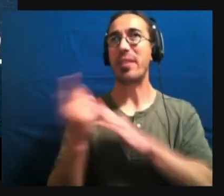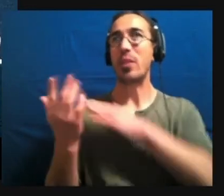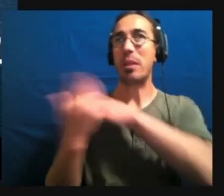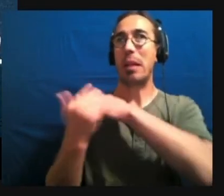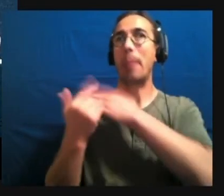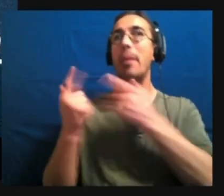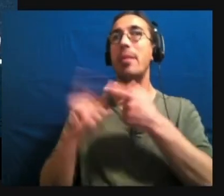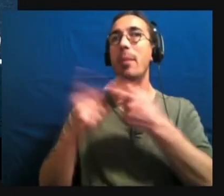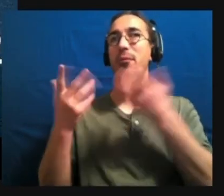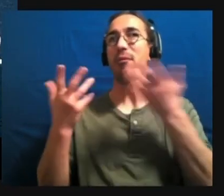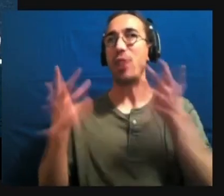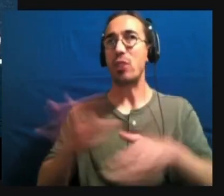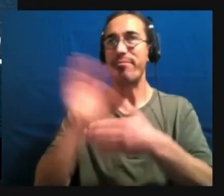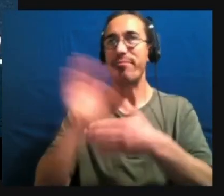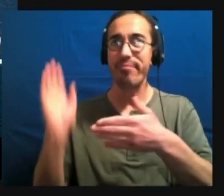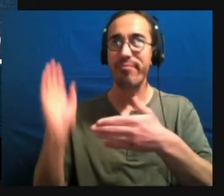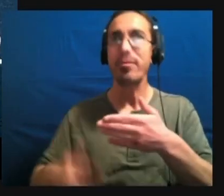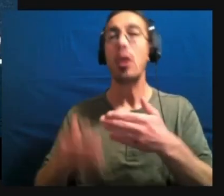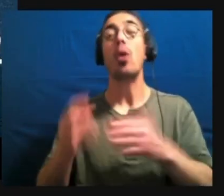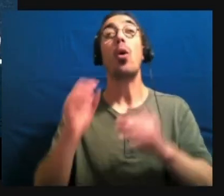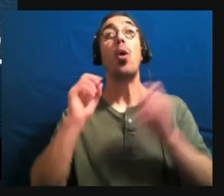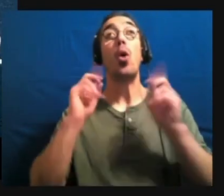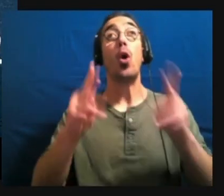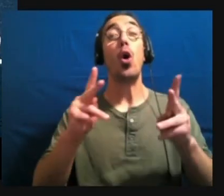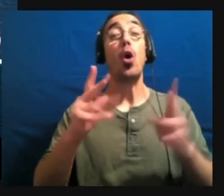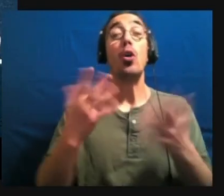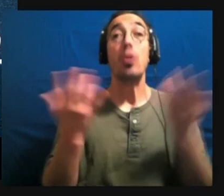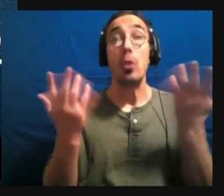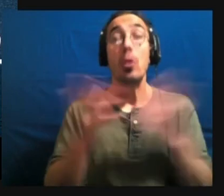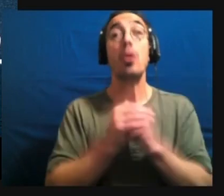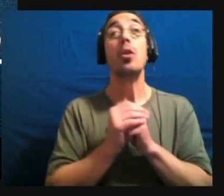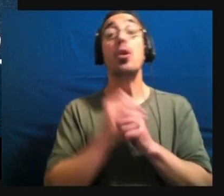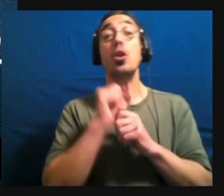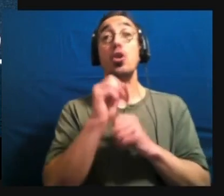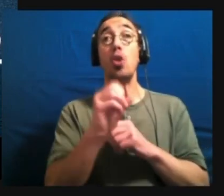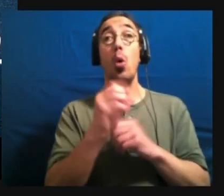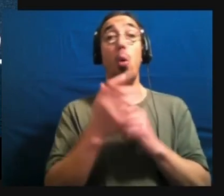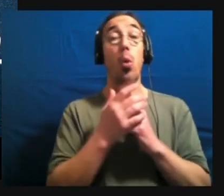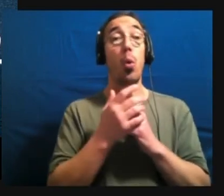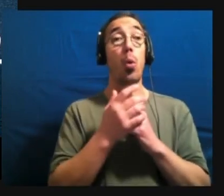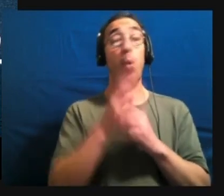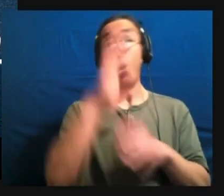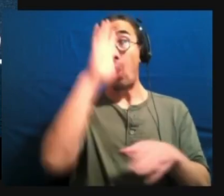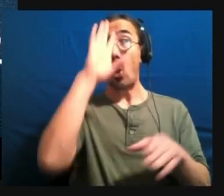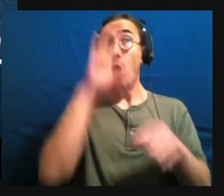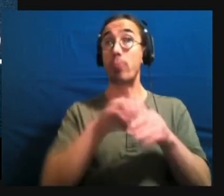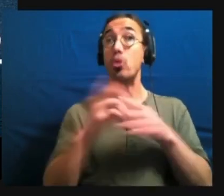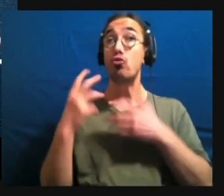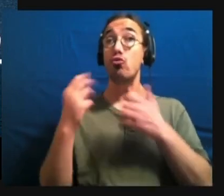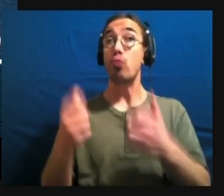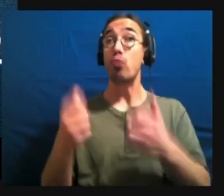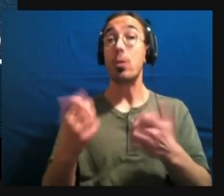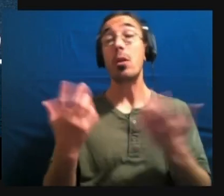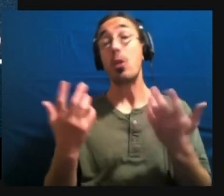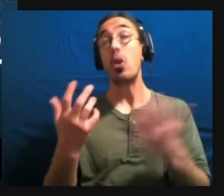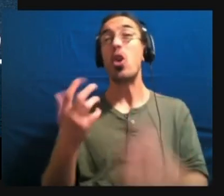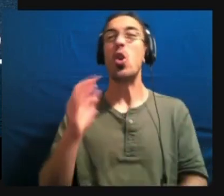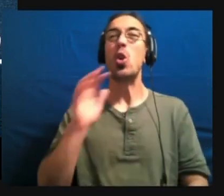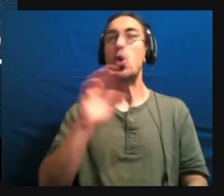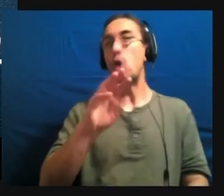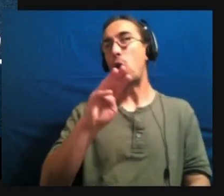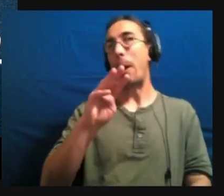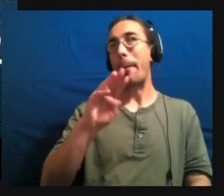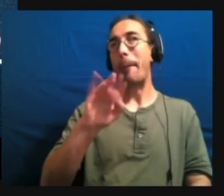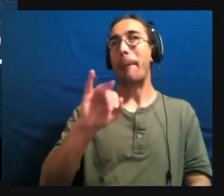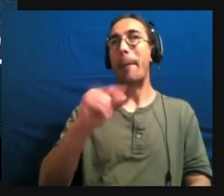All right. So autistic strengths. And I say your mileage may vary because not